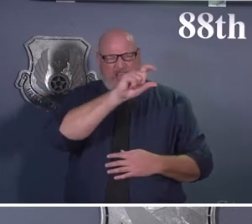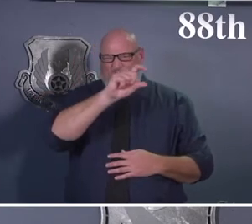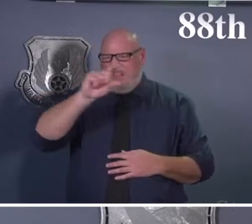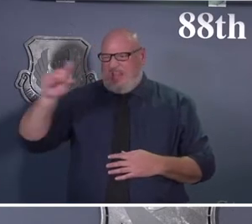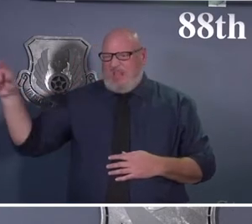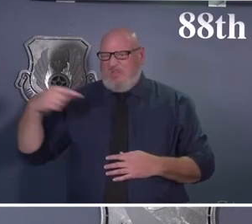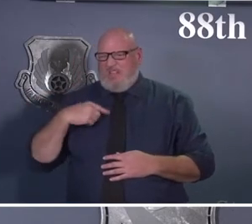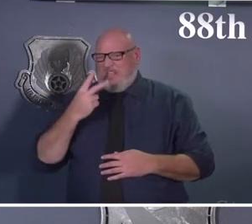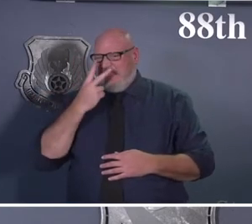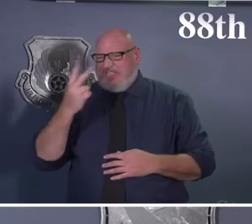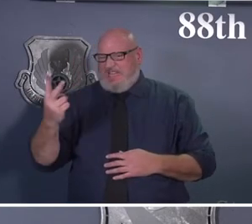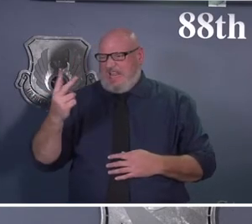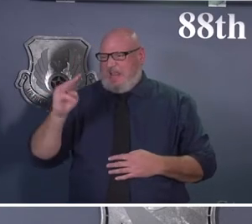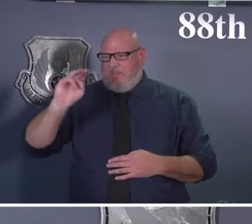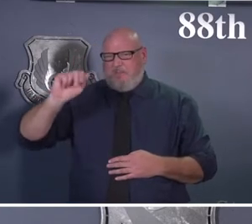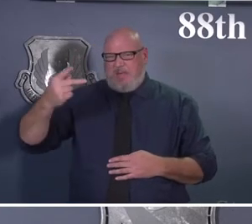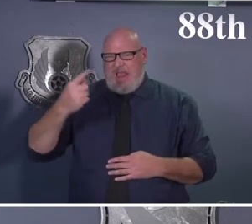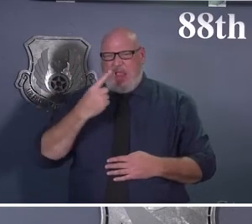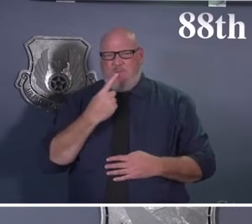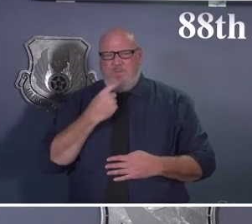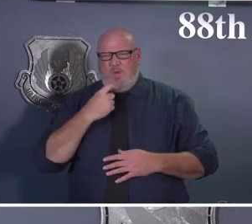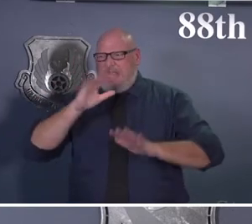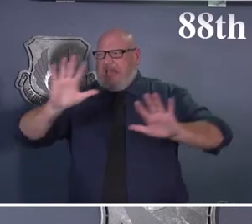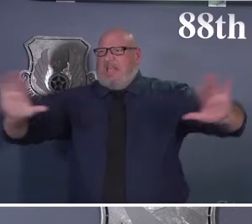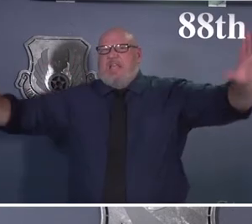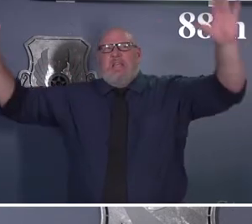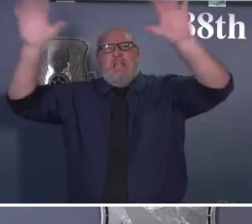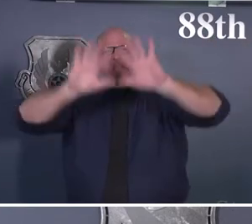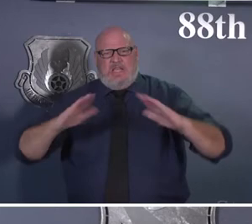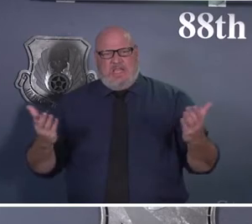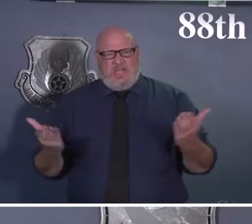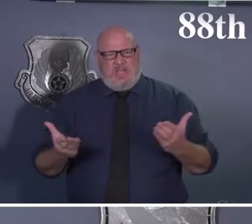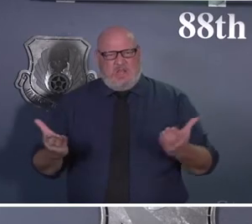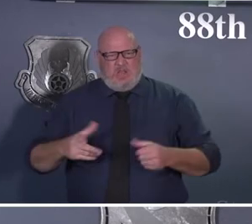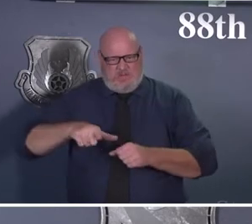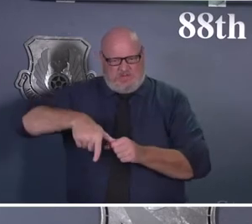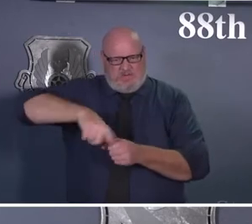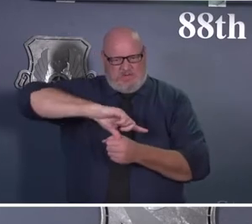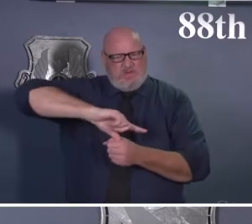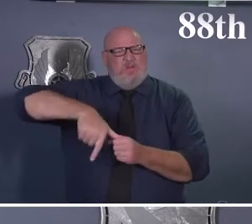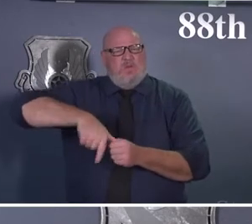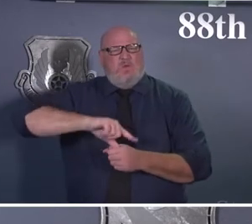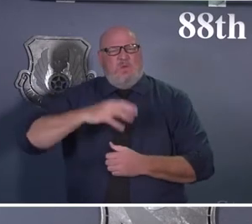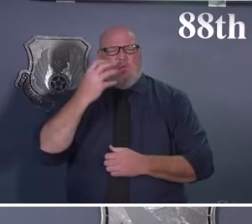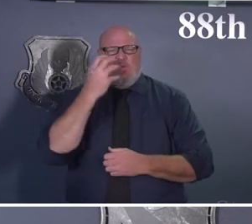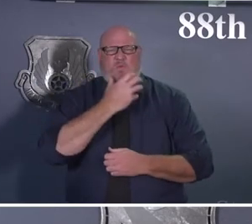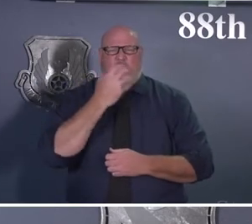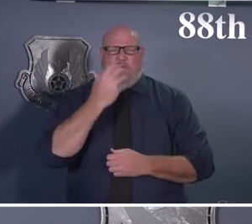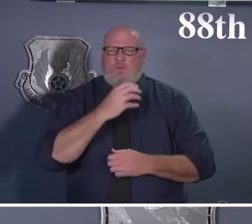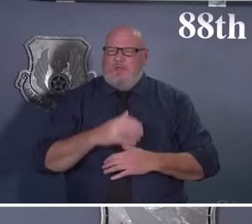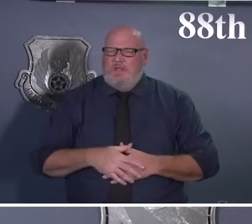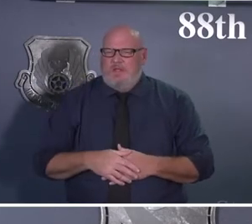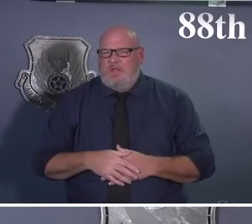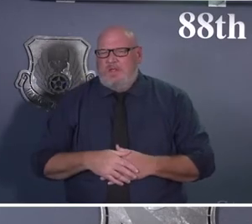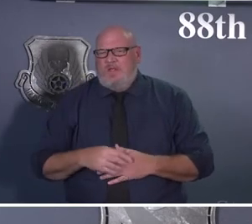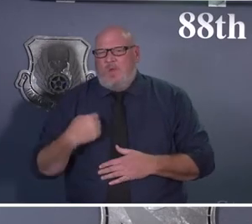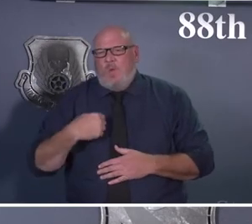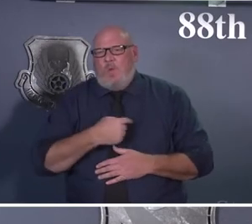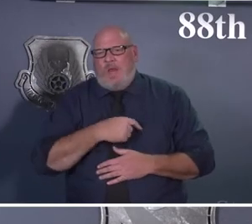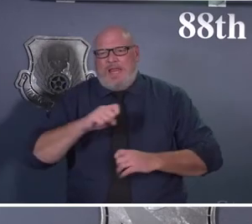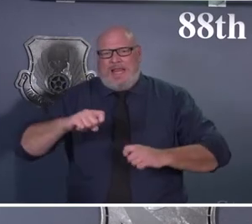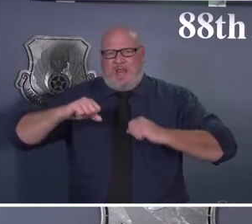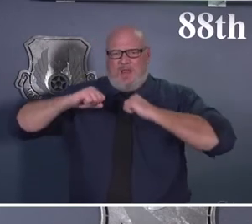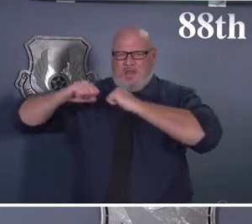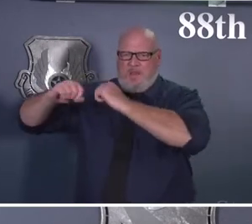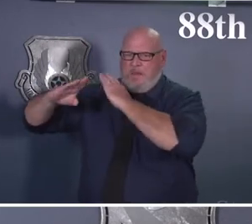community risk transmission. And this is why we still need to follow the basic blocking and tackling of mitigating measures, of wearing that